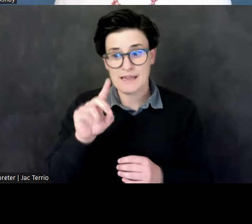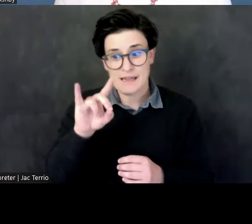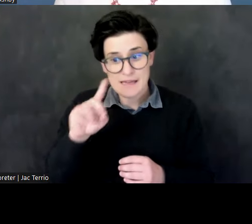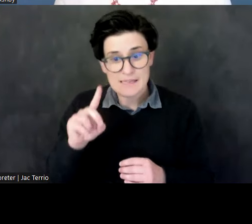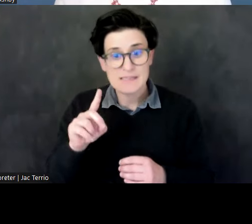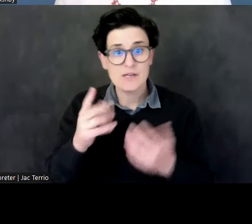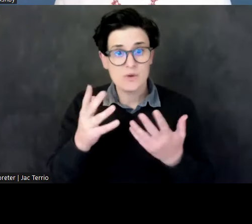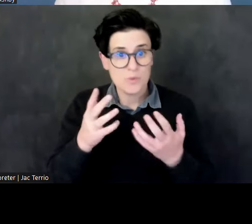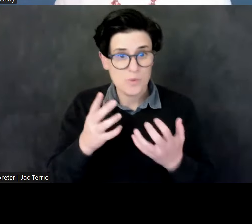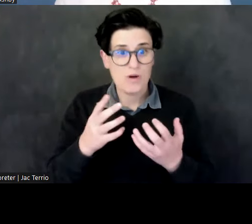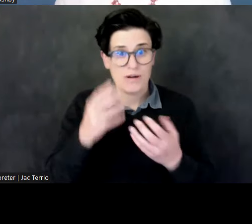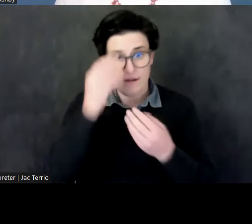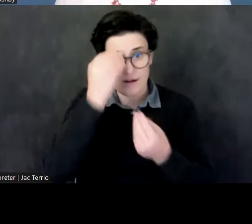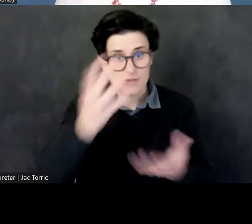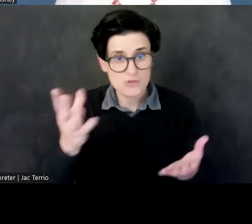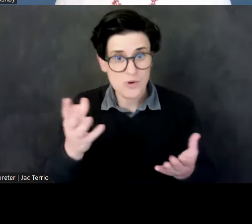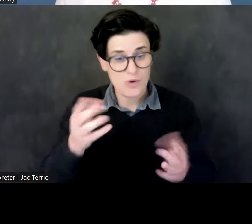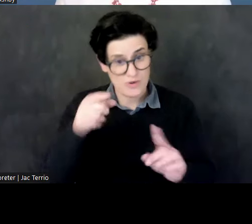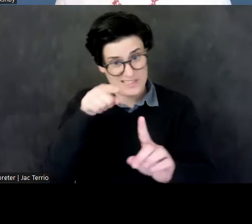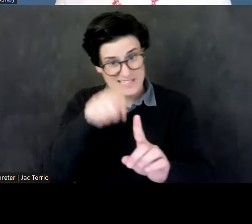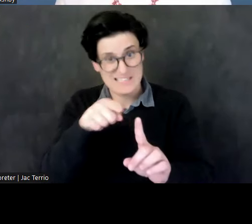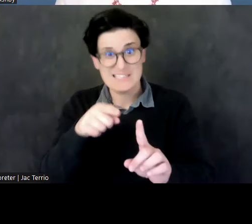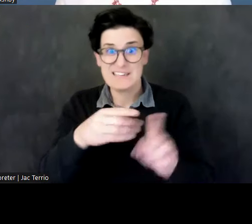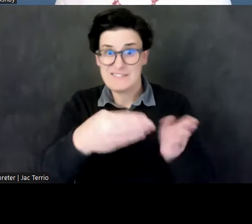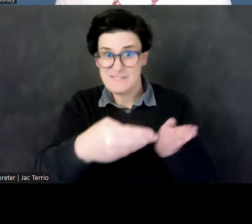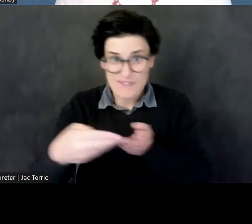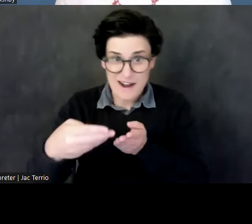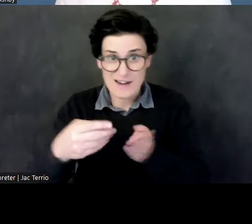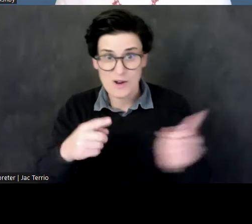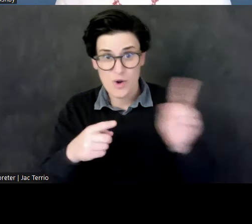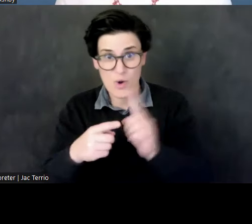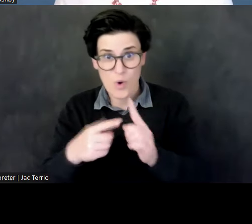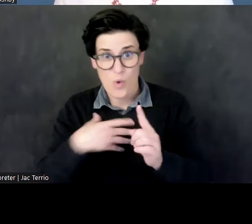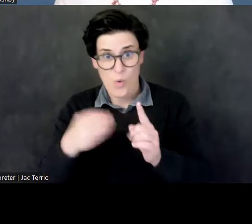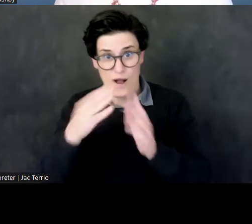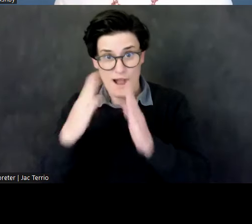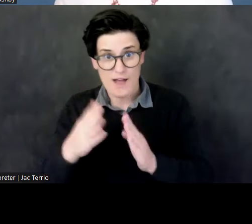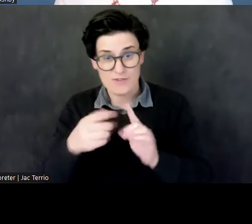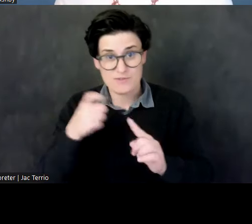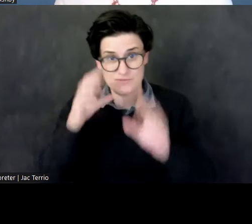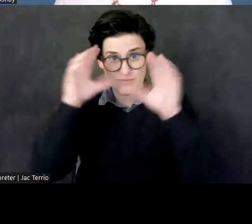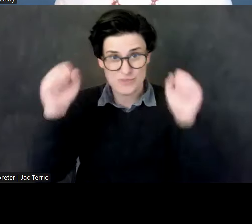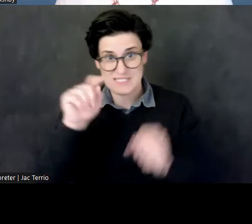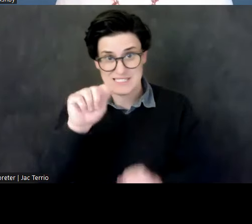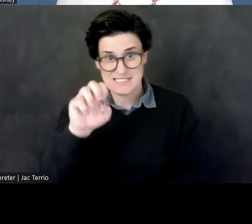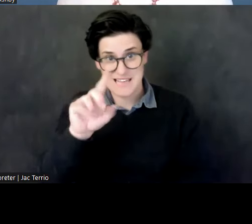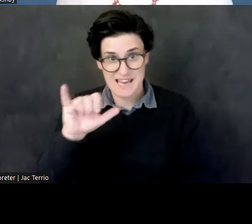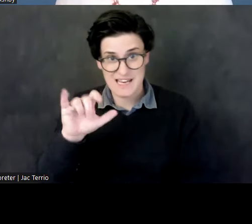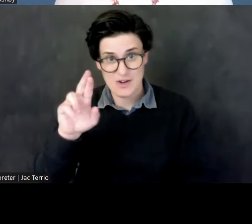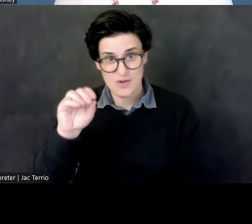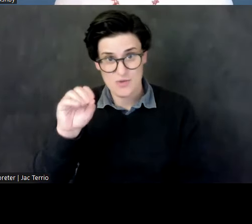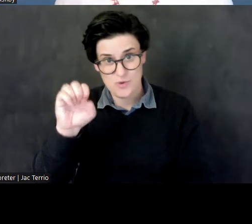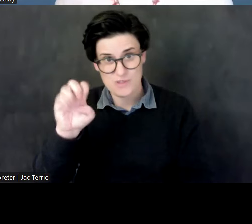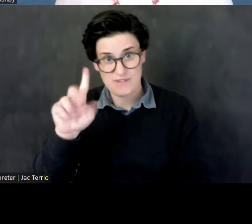invited to visit the White House by President Teddy Roosevelt, and in 1907 went